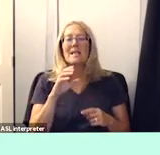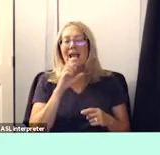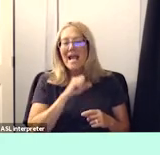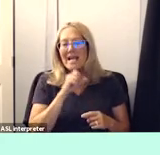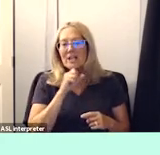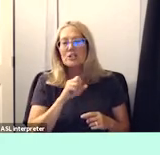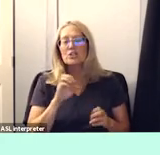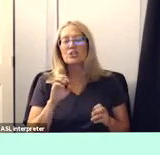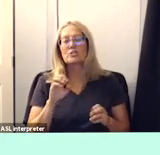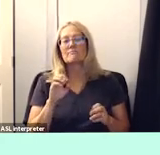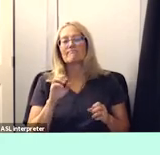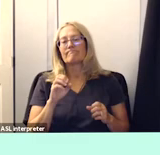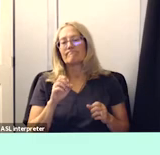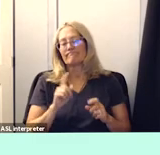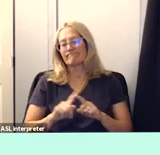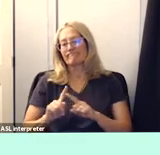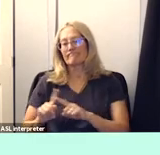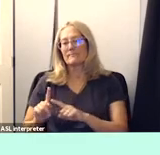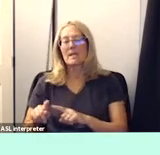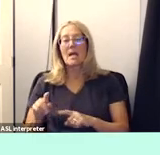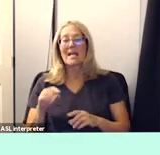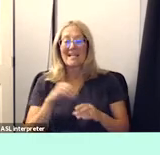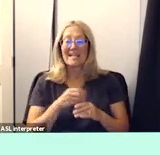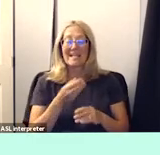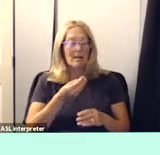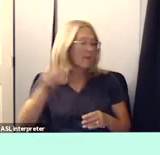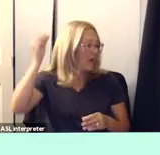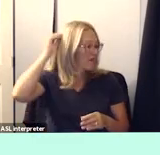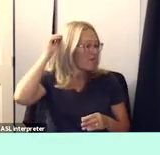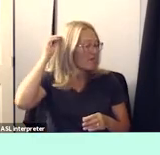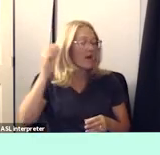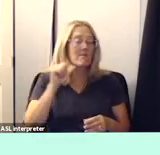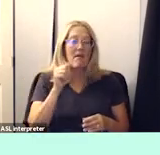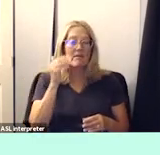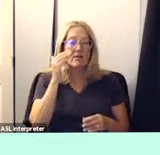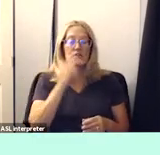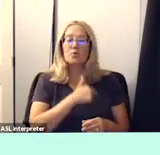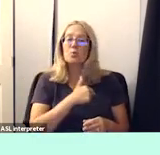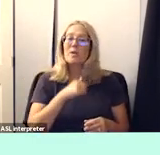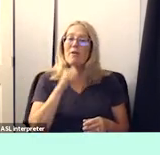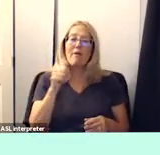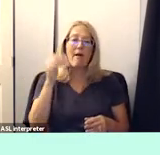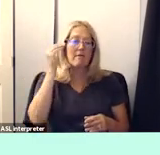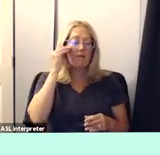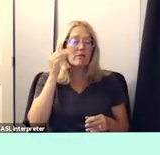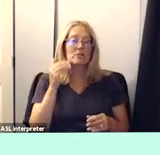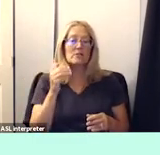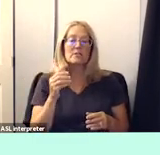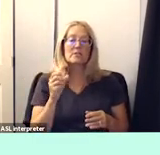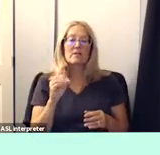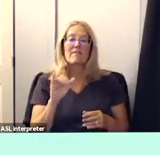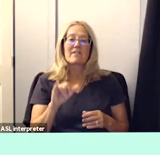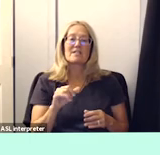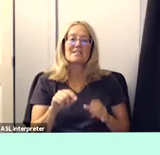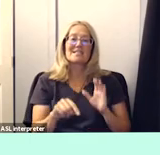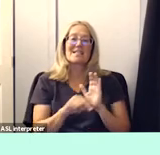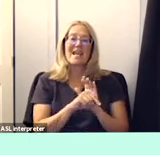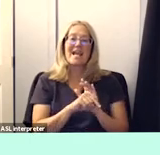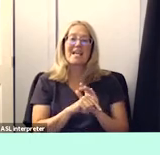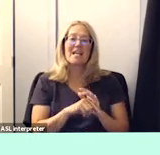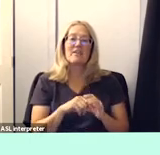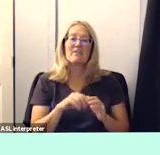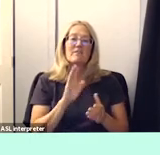functions in our unconscious mind we are typically not consciously aware of the negative racial